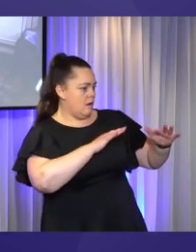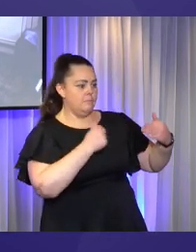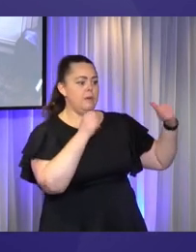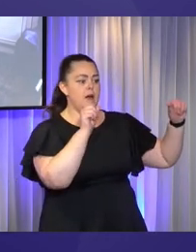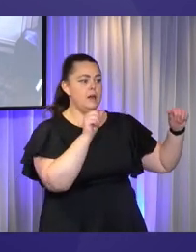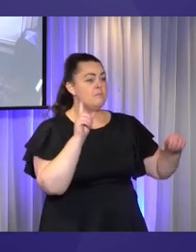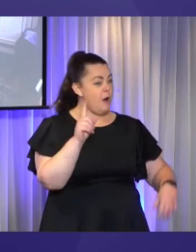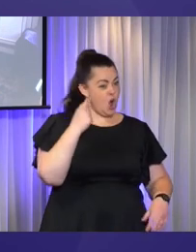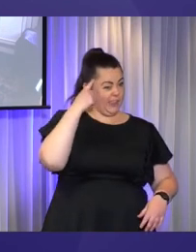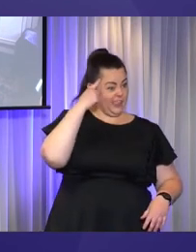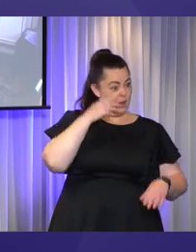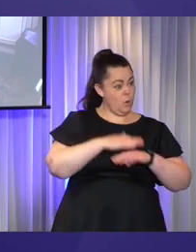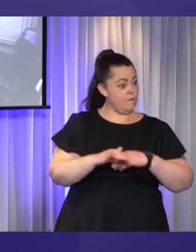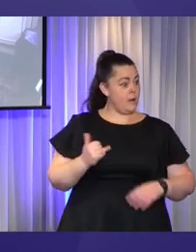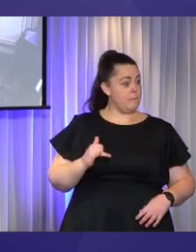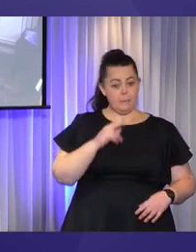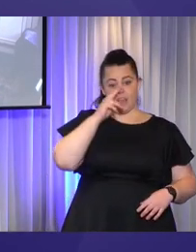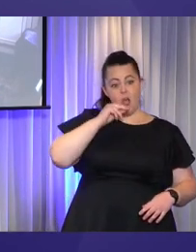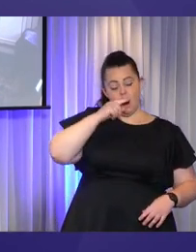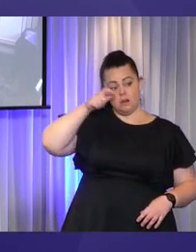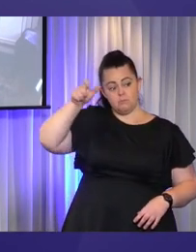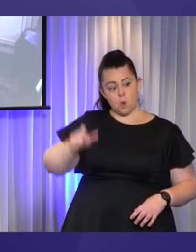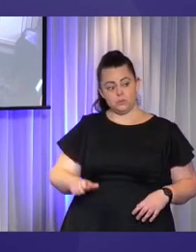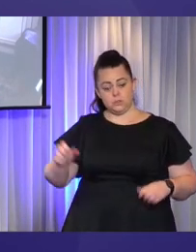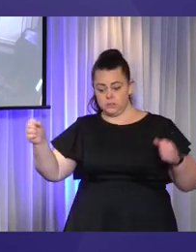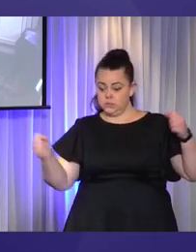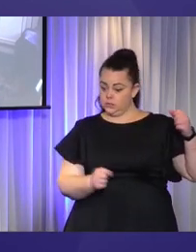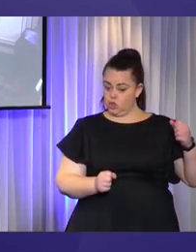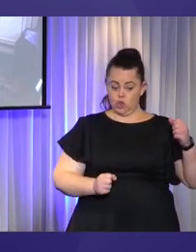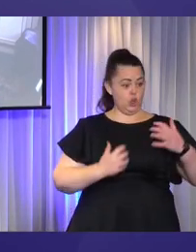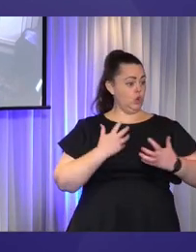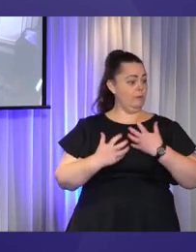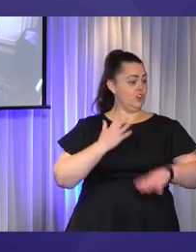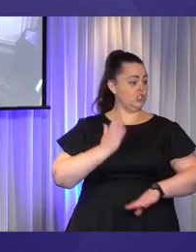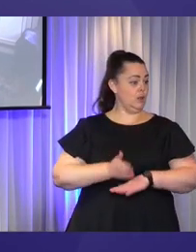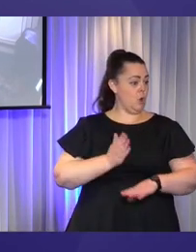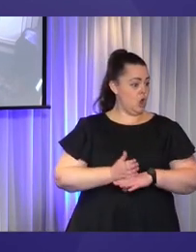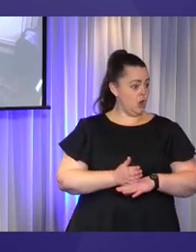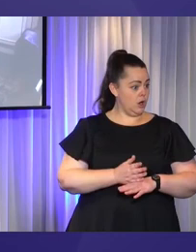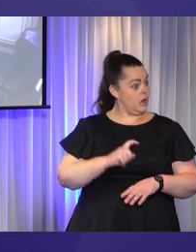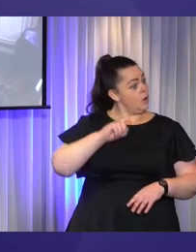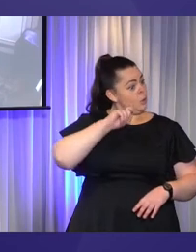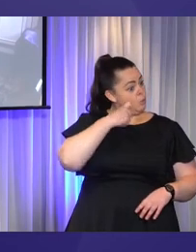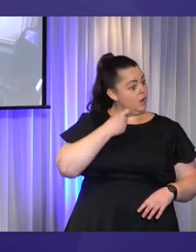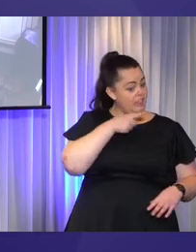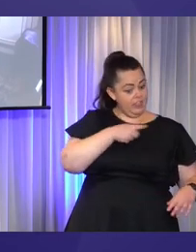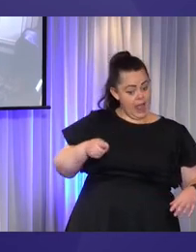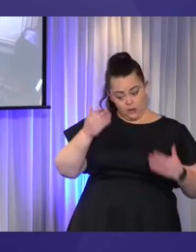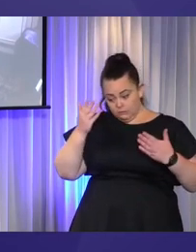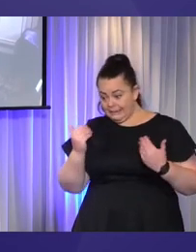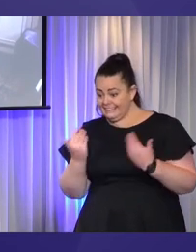system, whether I would have got the same respect and the same compassion and the same workplace adjustment.